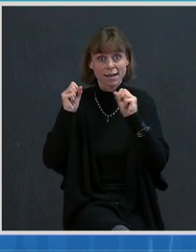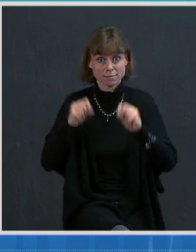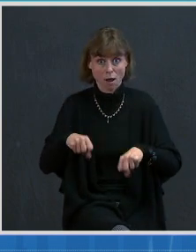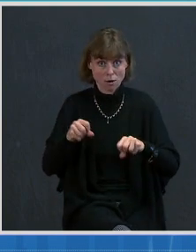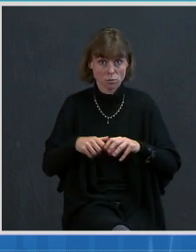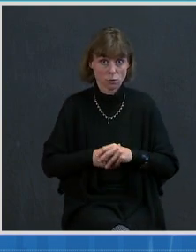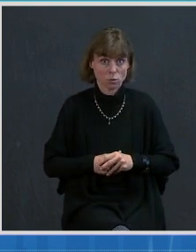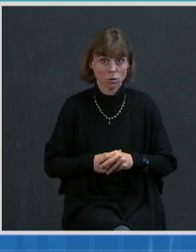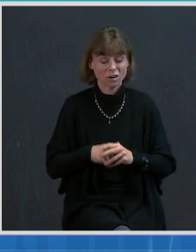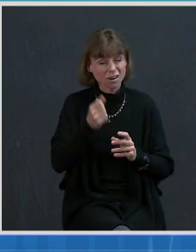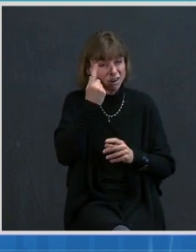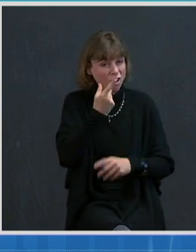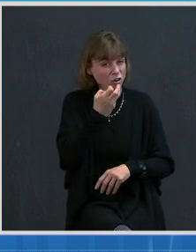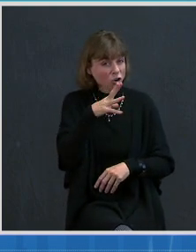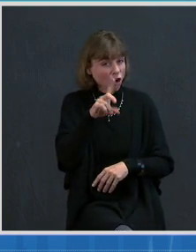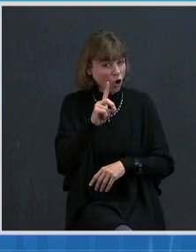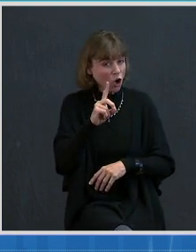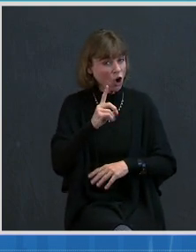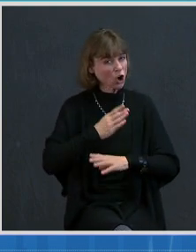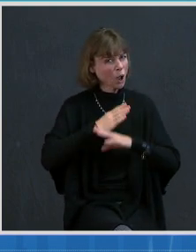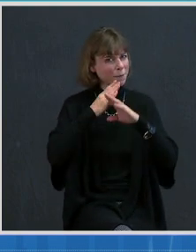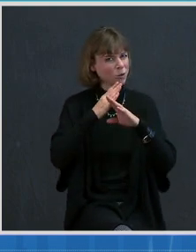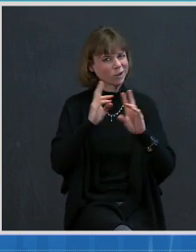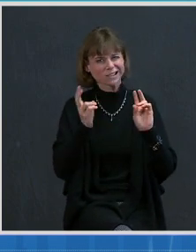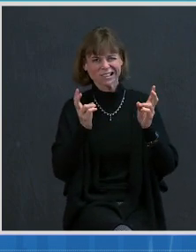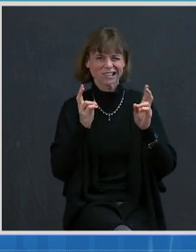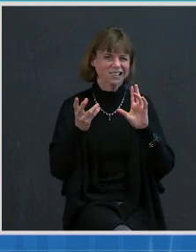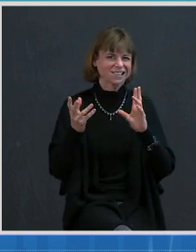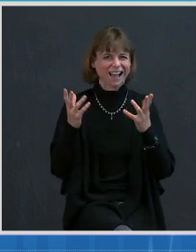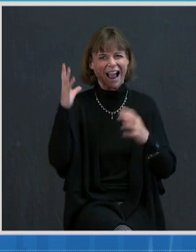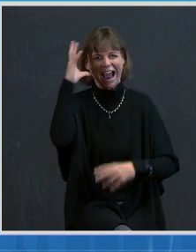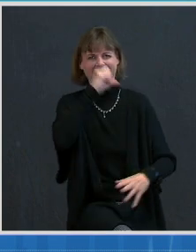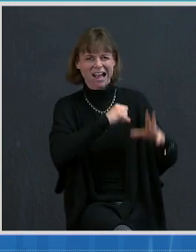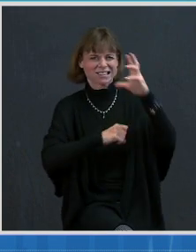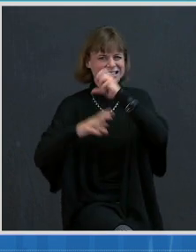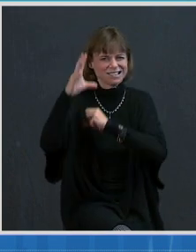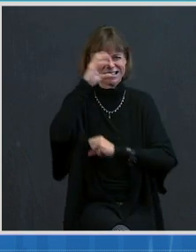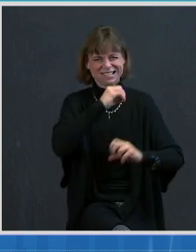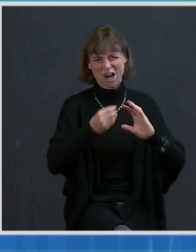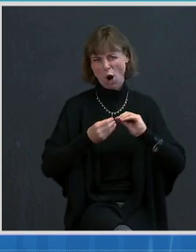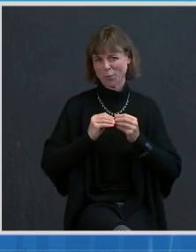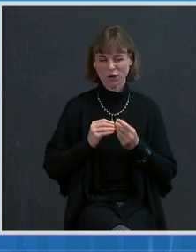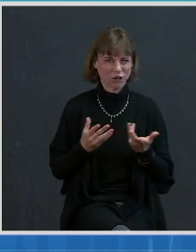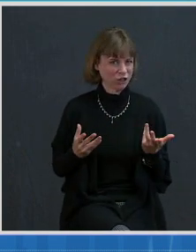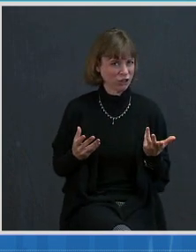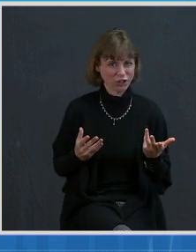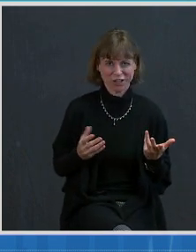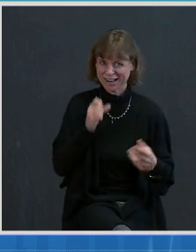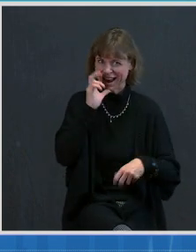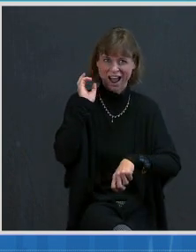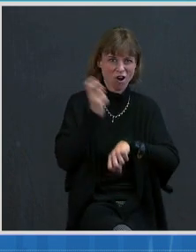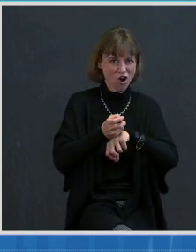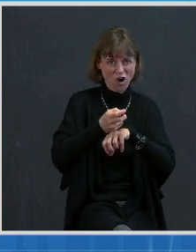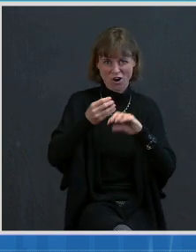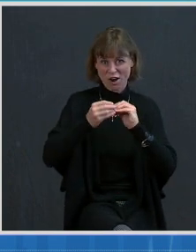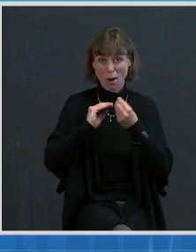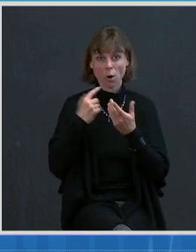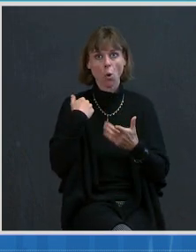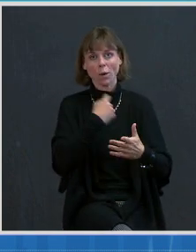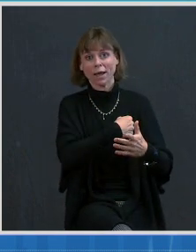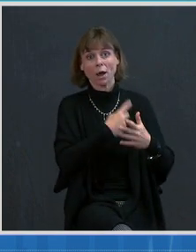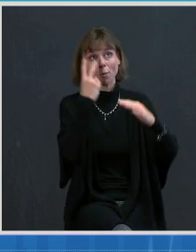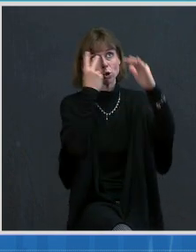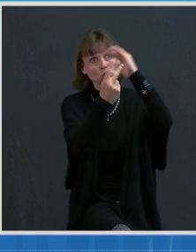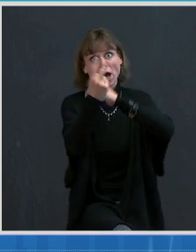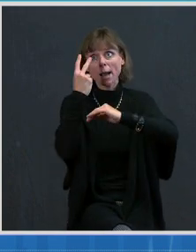because herd immunity is still somewhat of an elusive number. We made a projection of it would likely be, I've said many times,